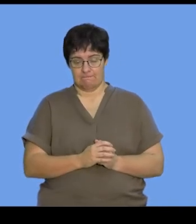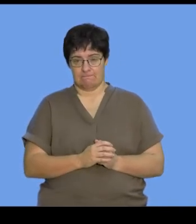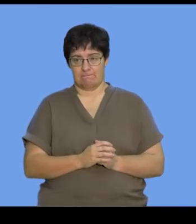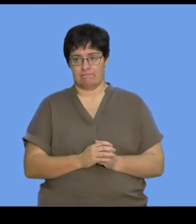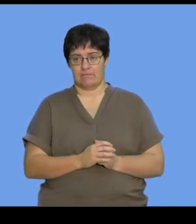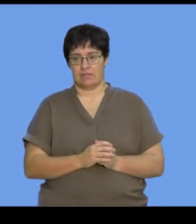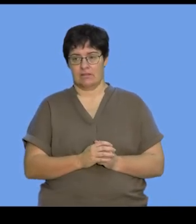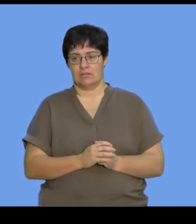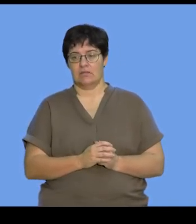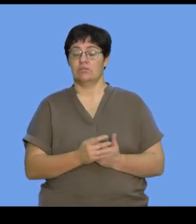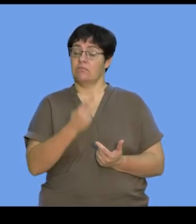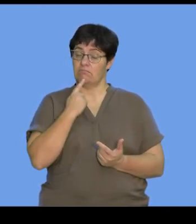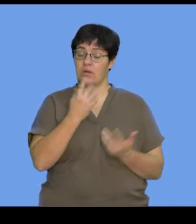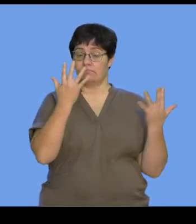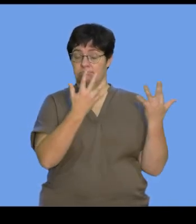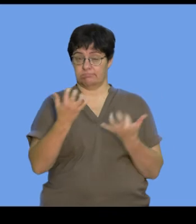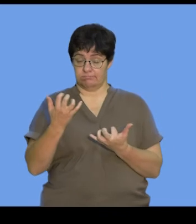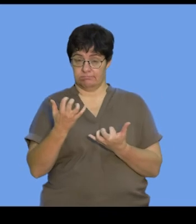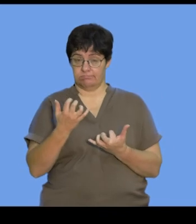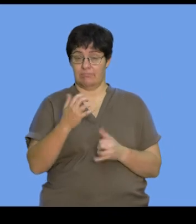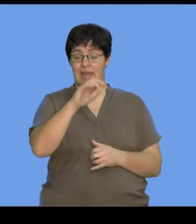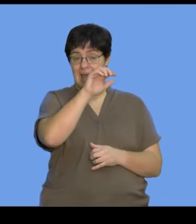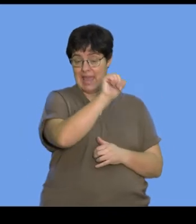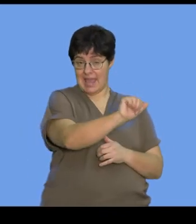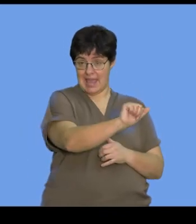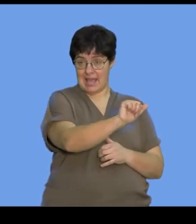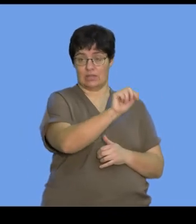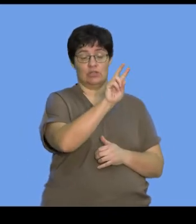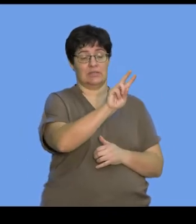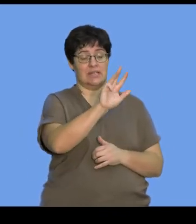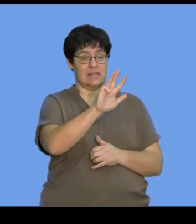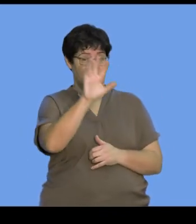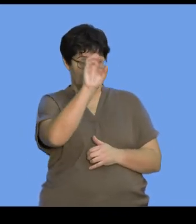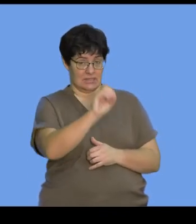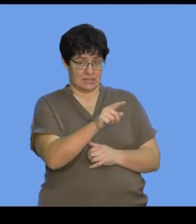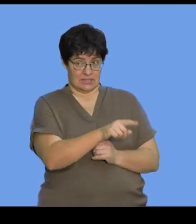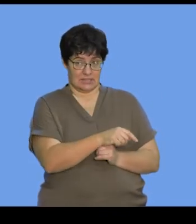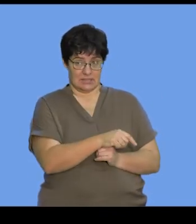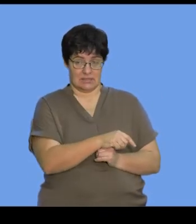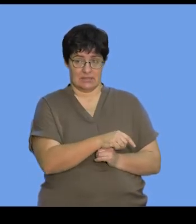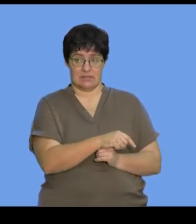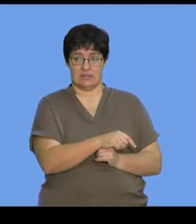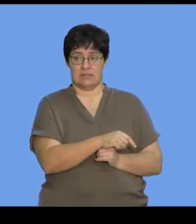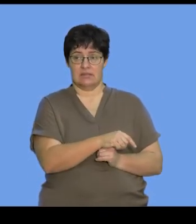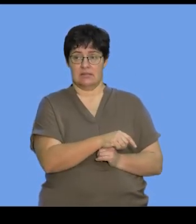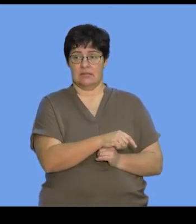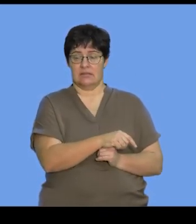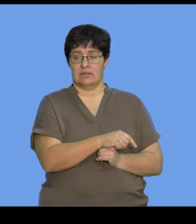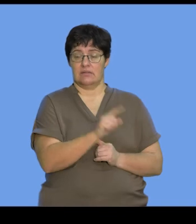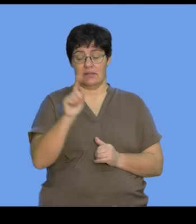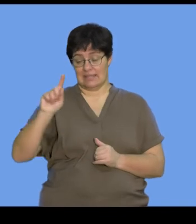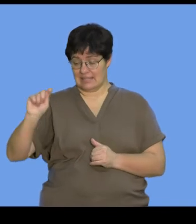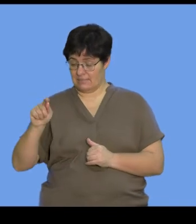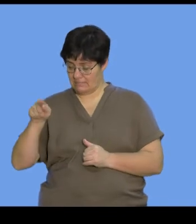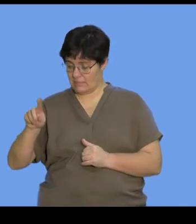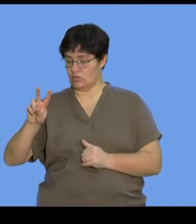we've worked out that adenine makes up, and we said, let's look at that, 29%. So, would